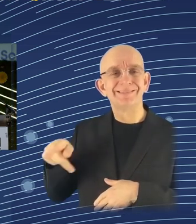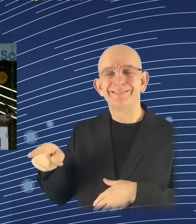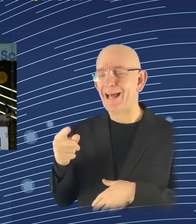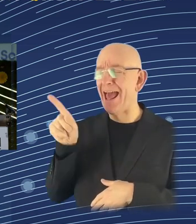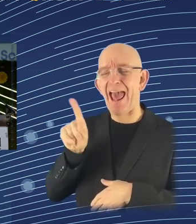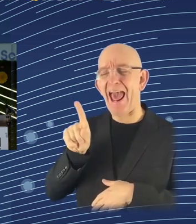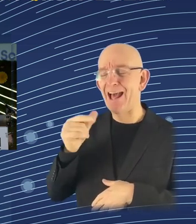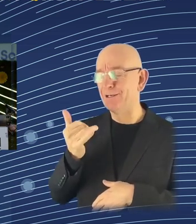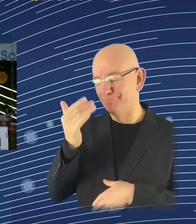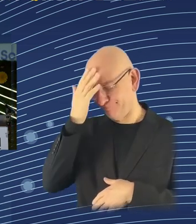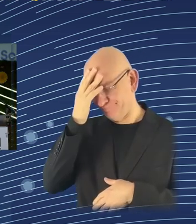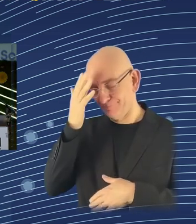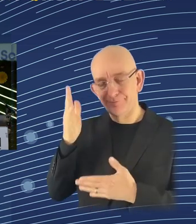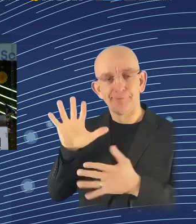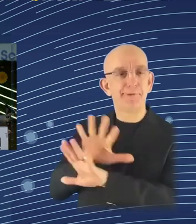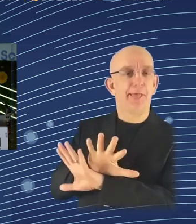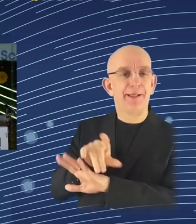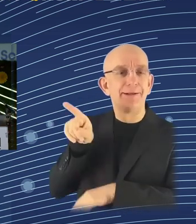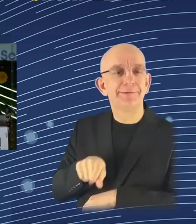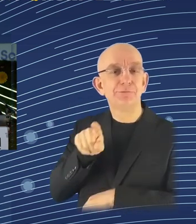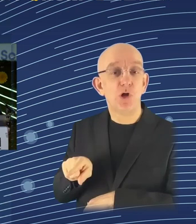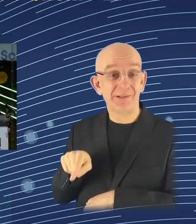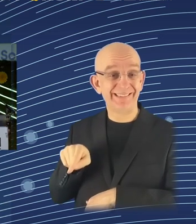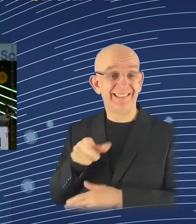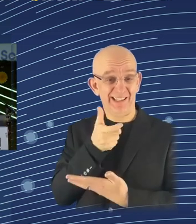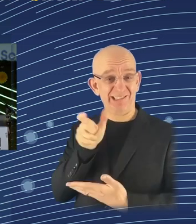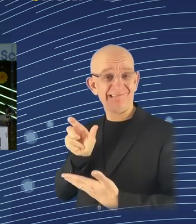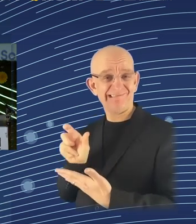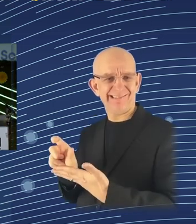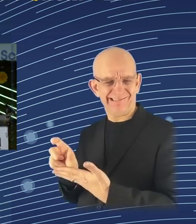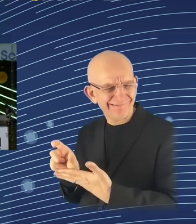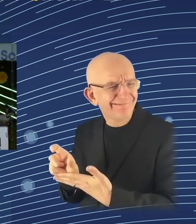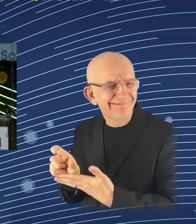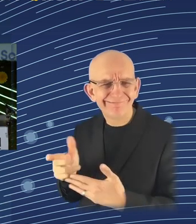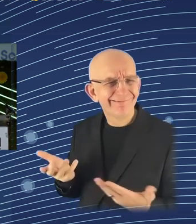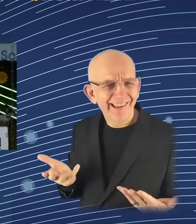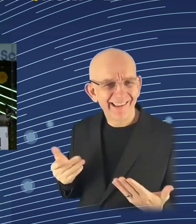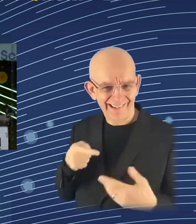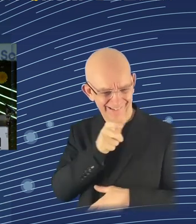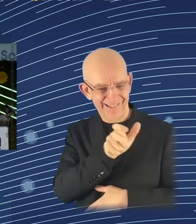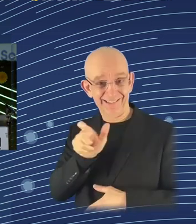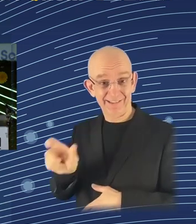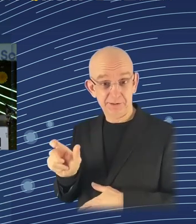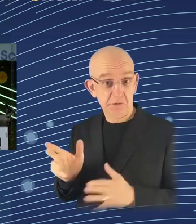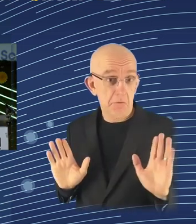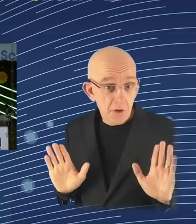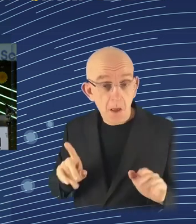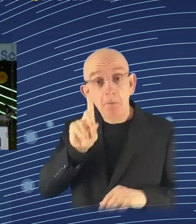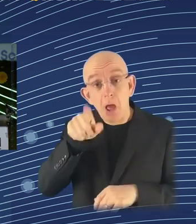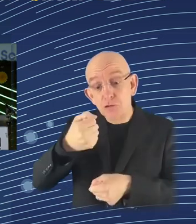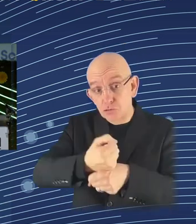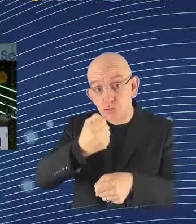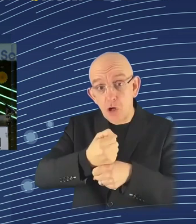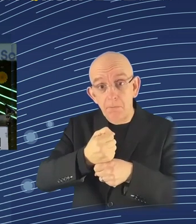Is there going to be a job shortage? The answer is no. I don't think so because if we want to invent the jobs, we're going to